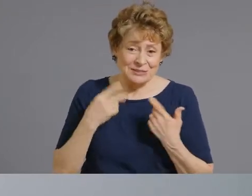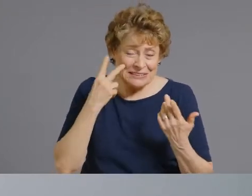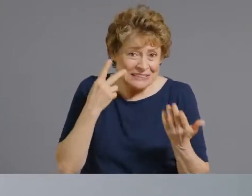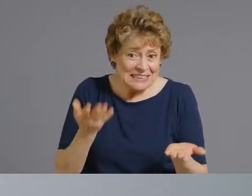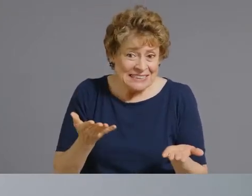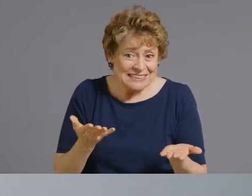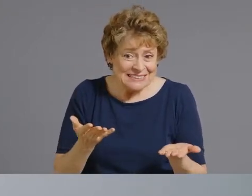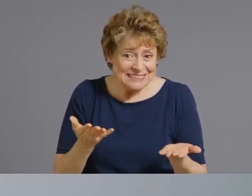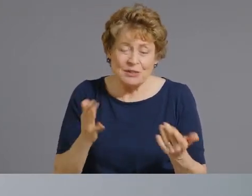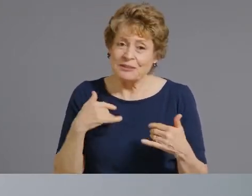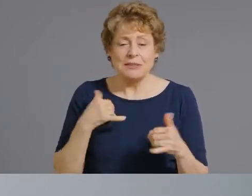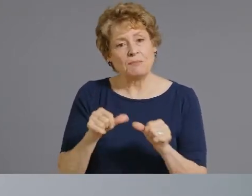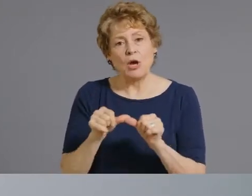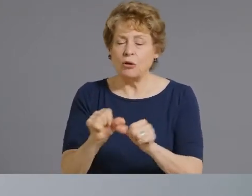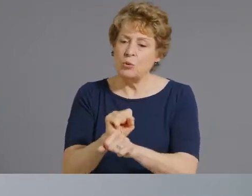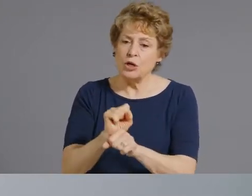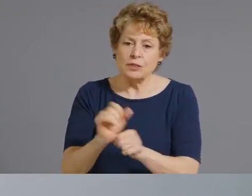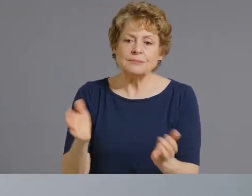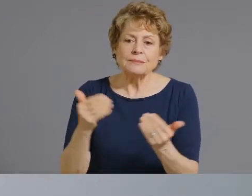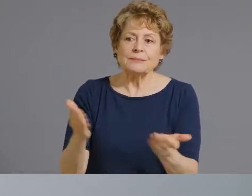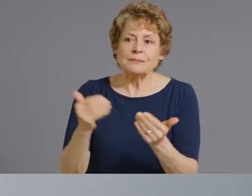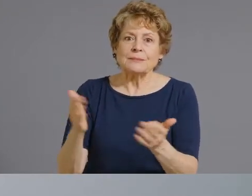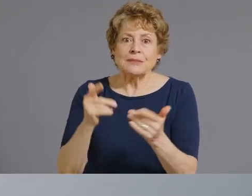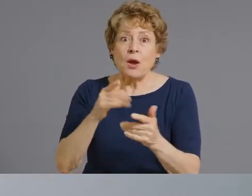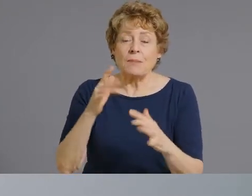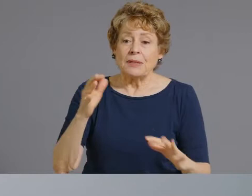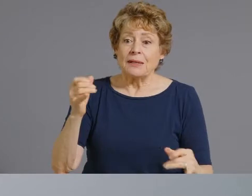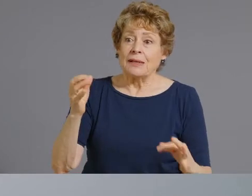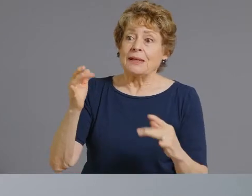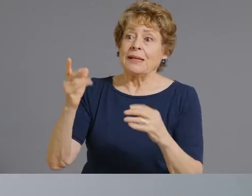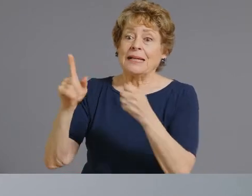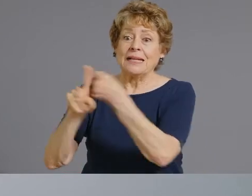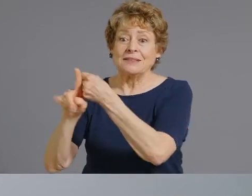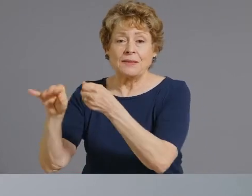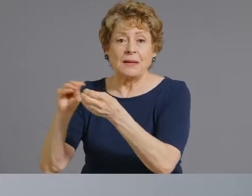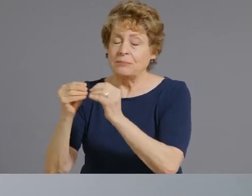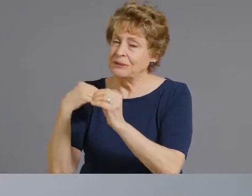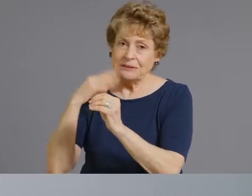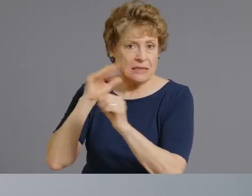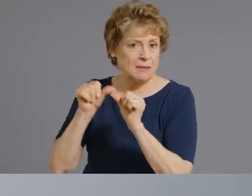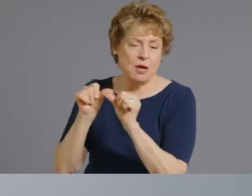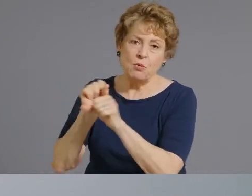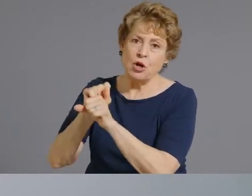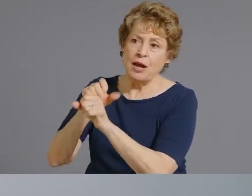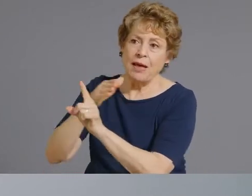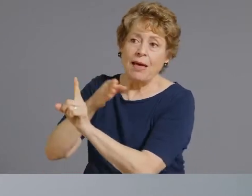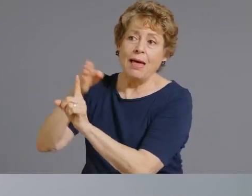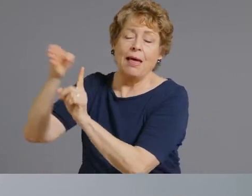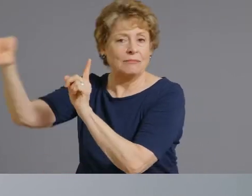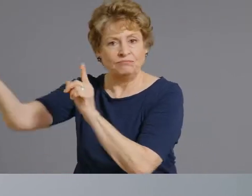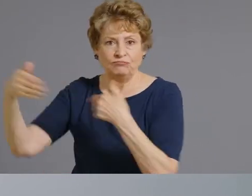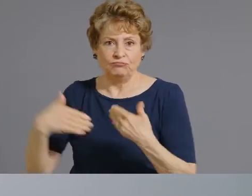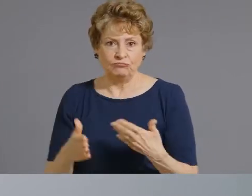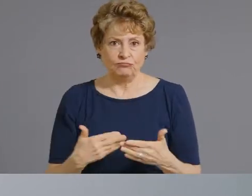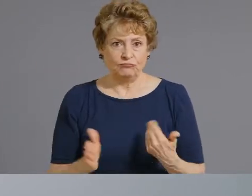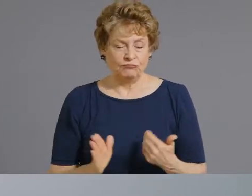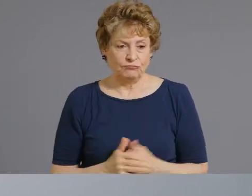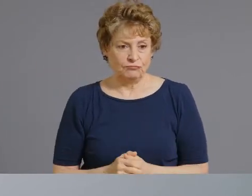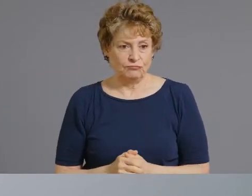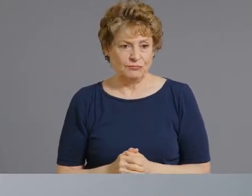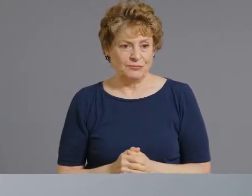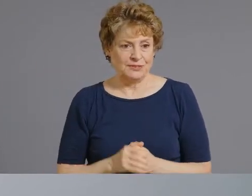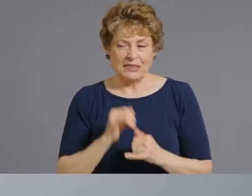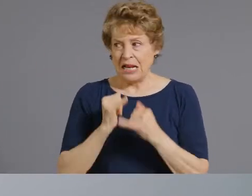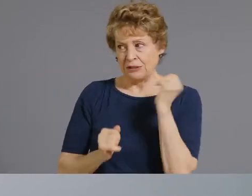whether whether we get that or not okay and then just my last question you know there's been some evidence for quite some time